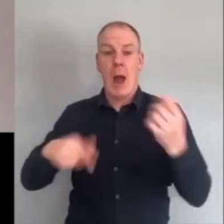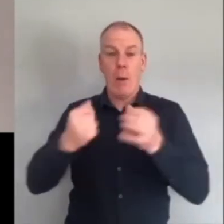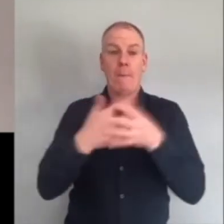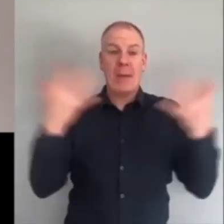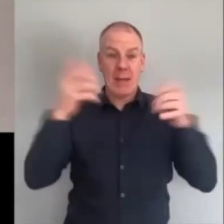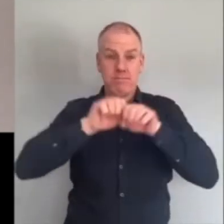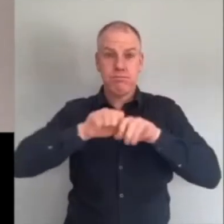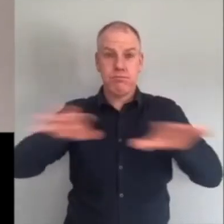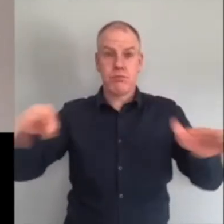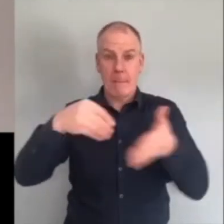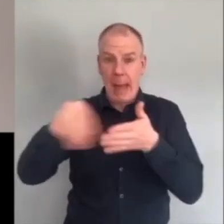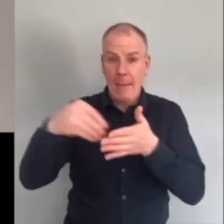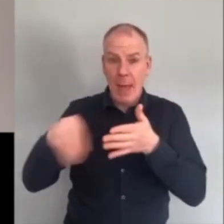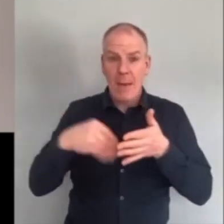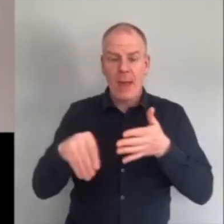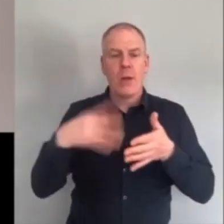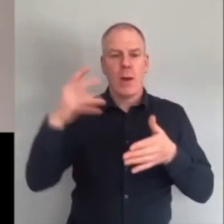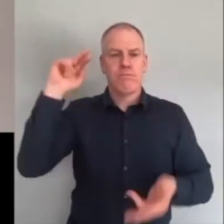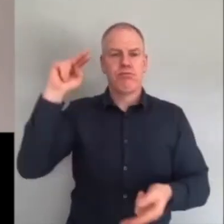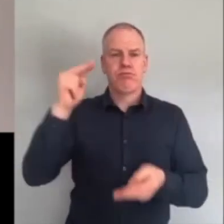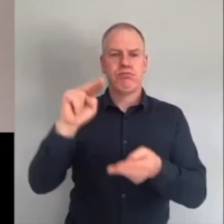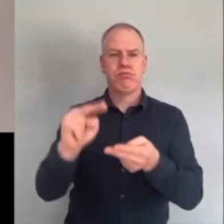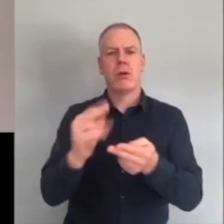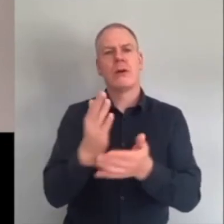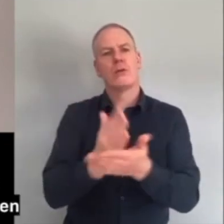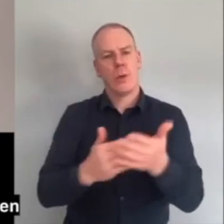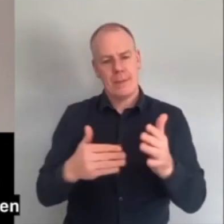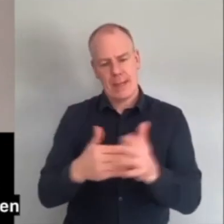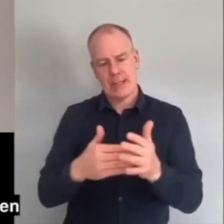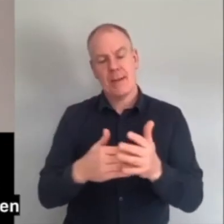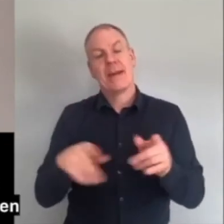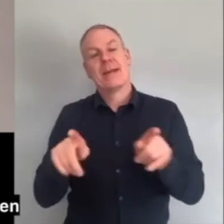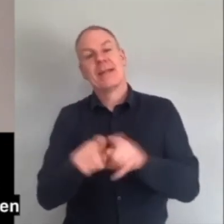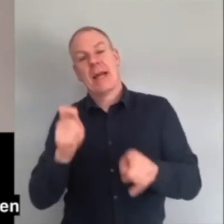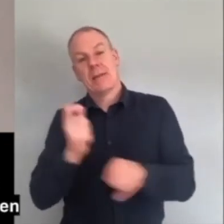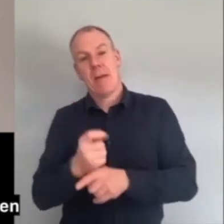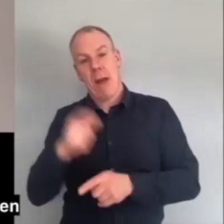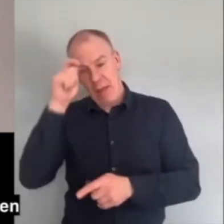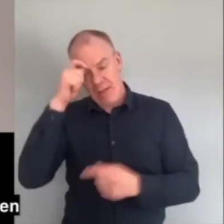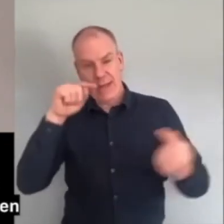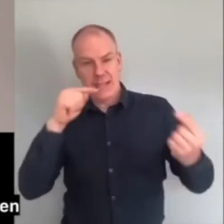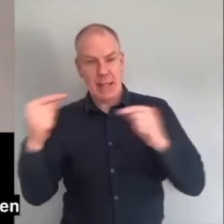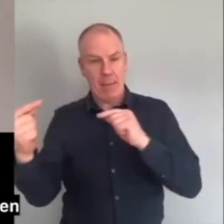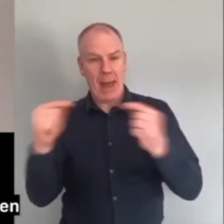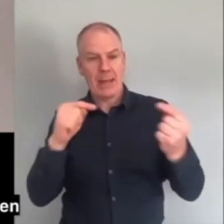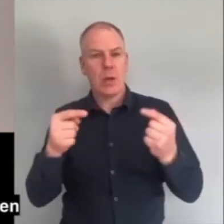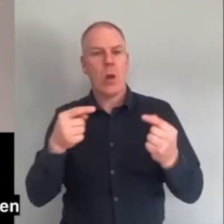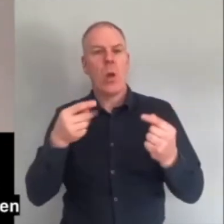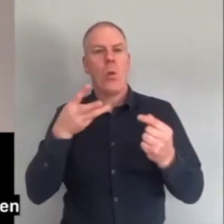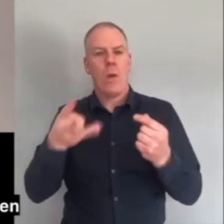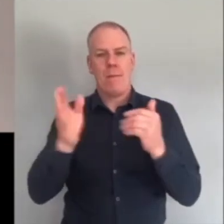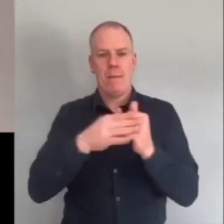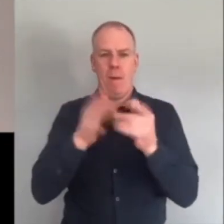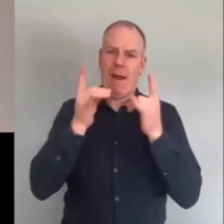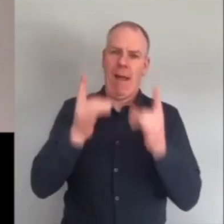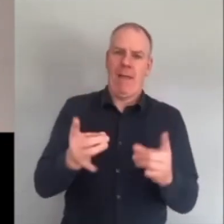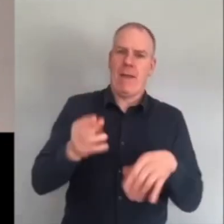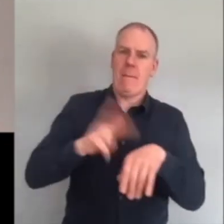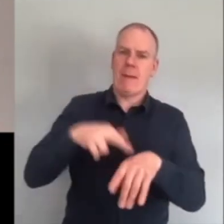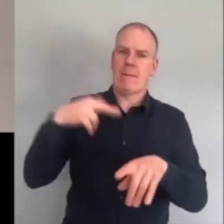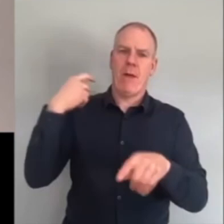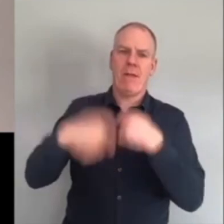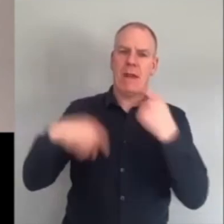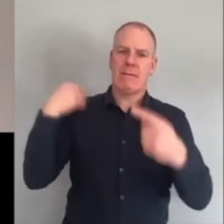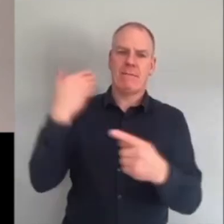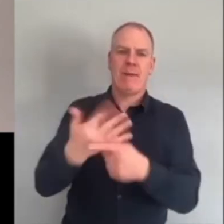will probably decline somewhat. On the other hand, I think debate is going to become healthier than it's been these last five